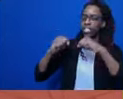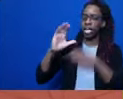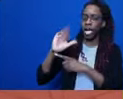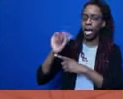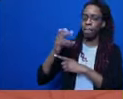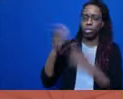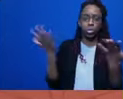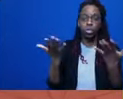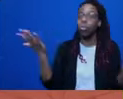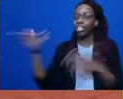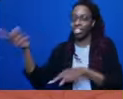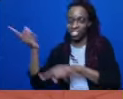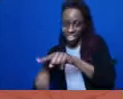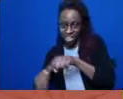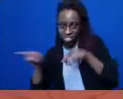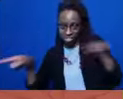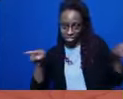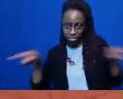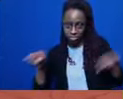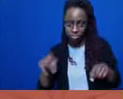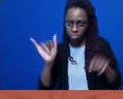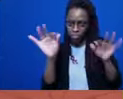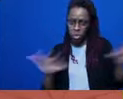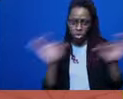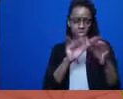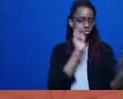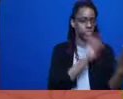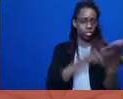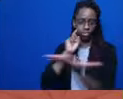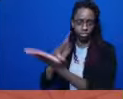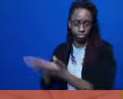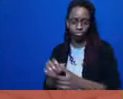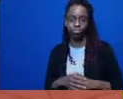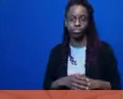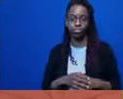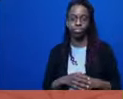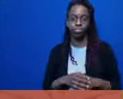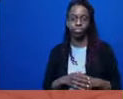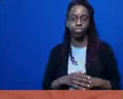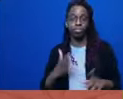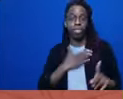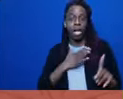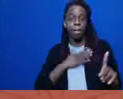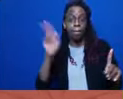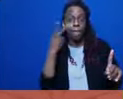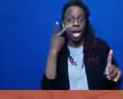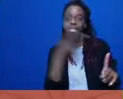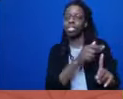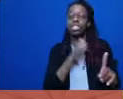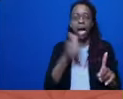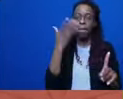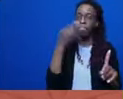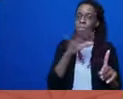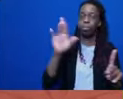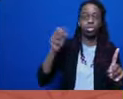are not Brescia's family's politics or Brescia's politics. And it wasn't my life who was on the line. So I would never tell